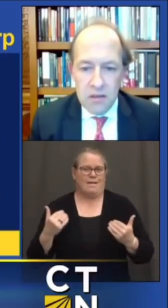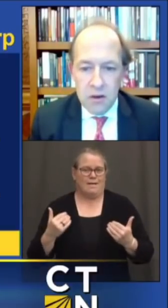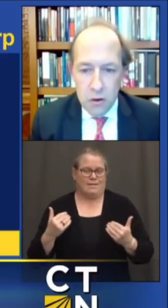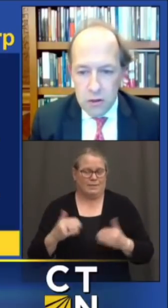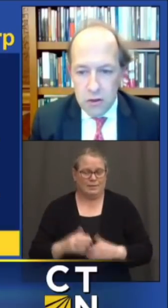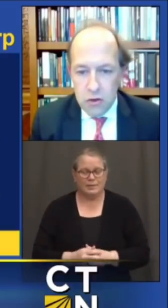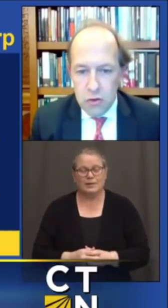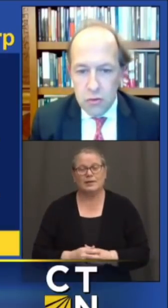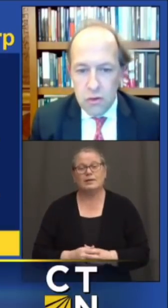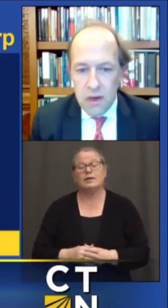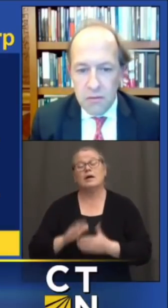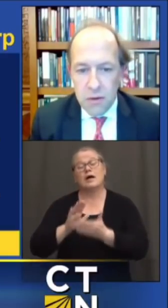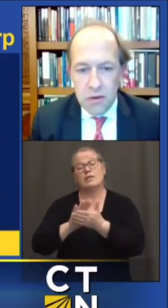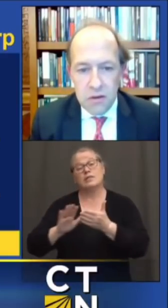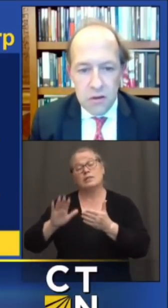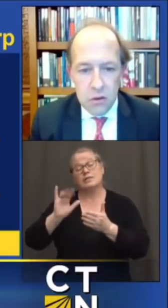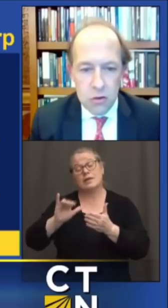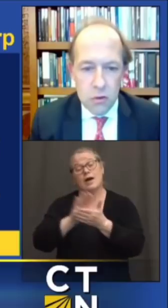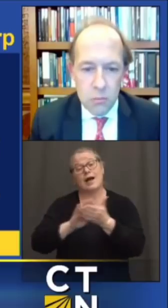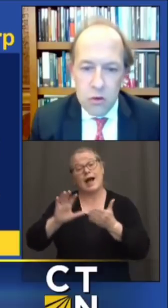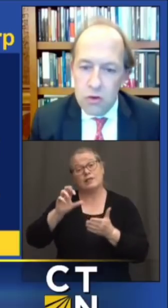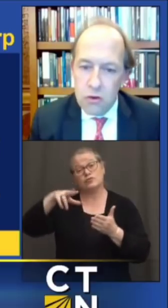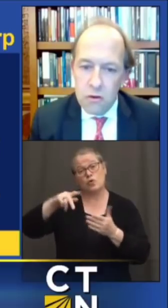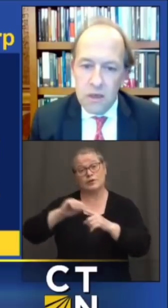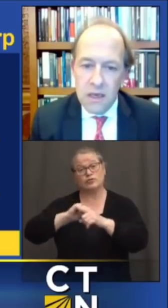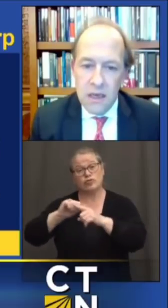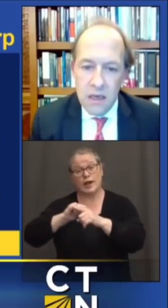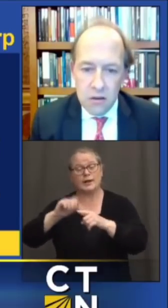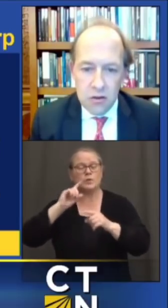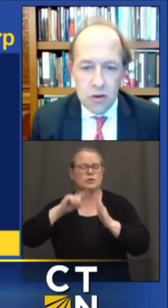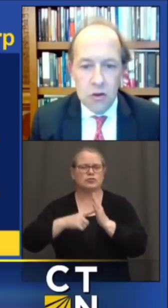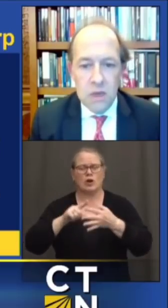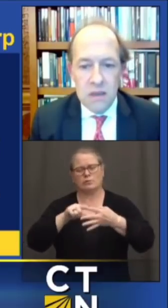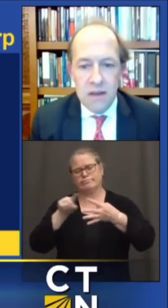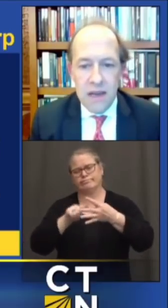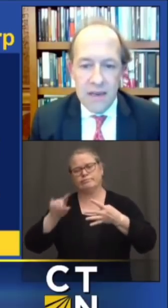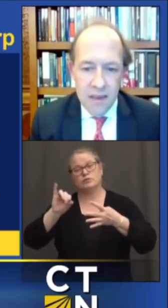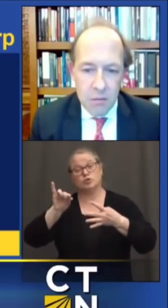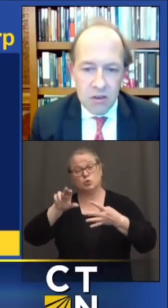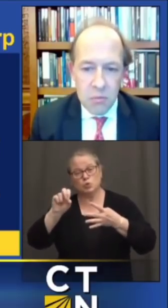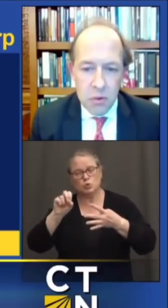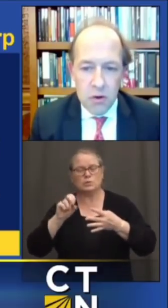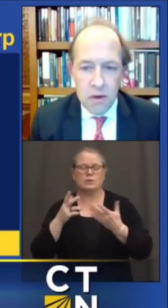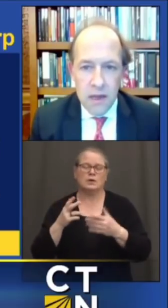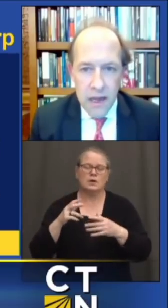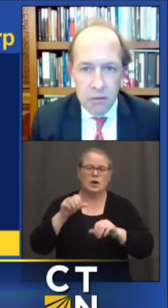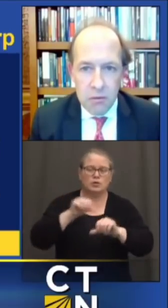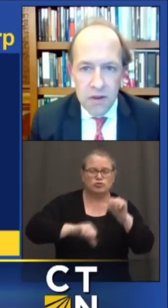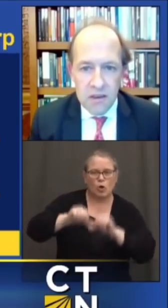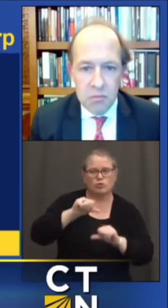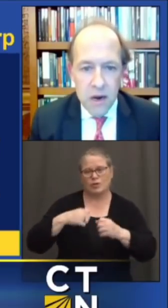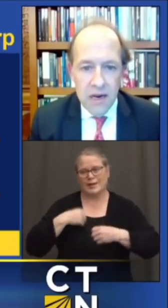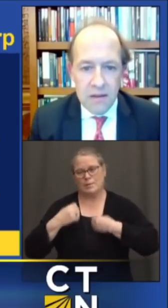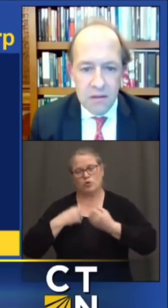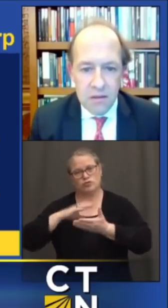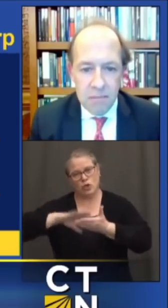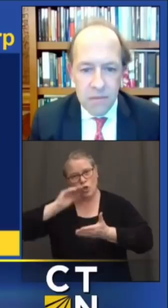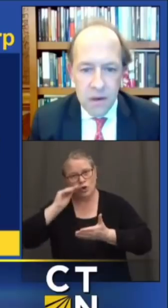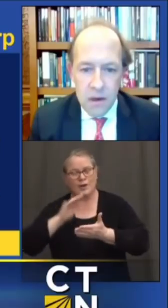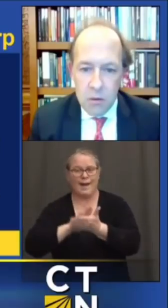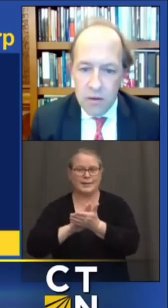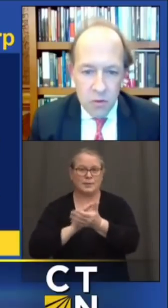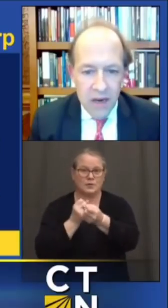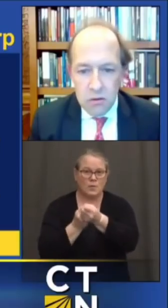take place in early June and focus on social-emotional learning, discernment, academic support, and reflective practice.